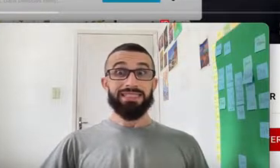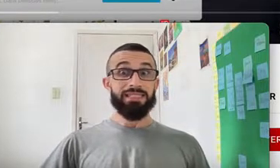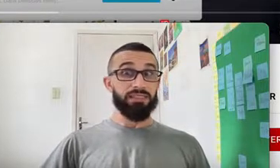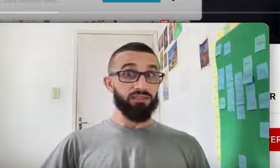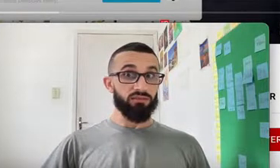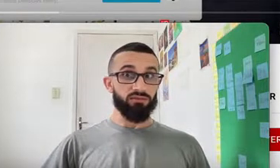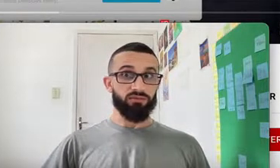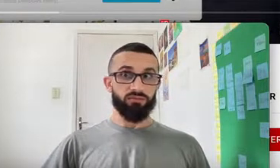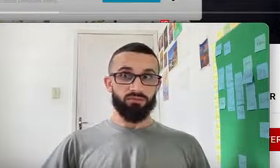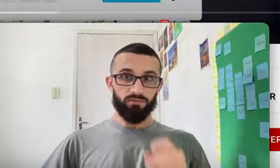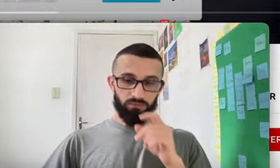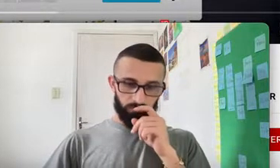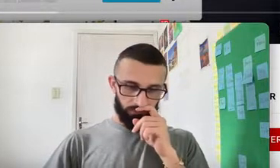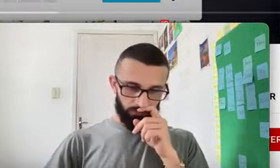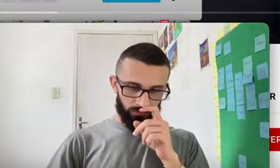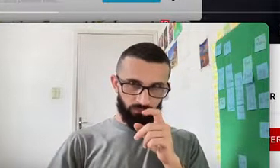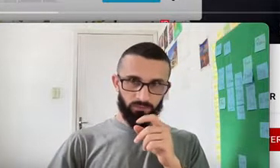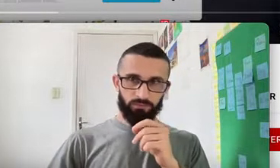Sininho